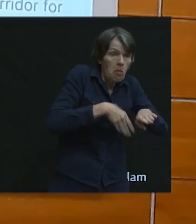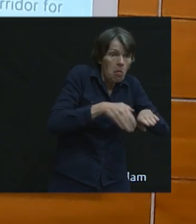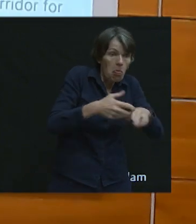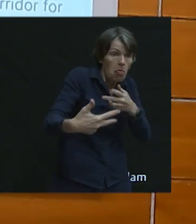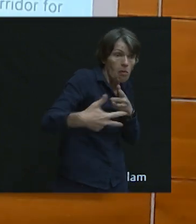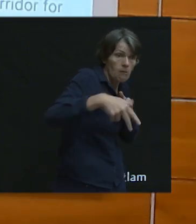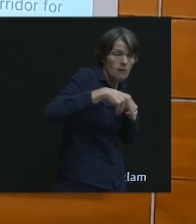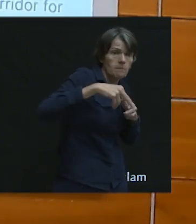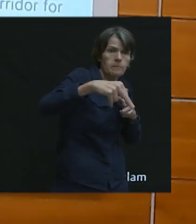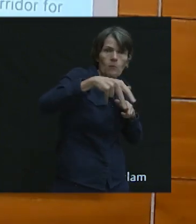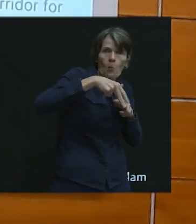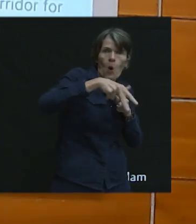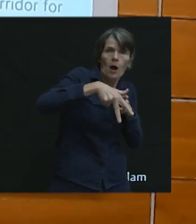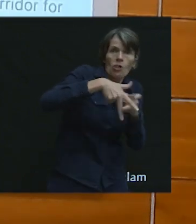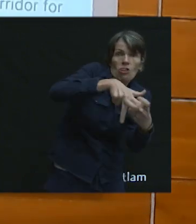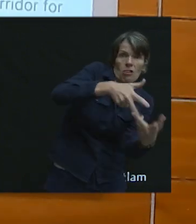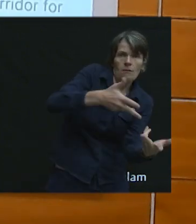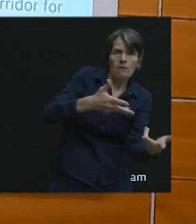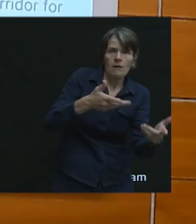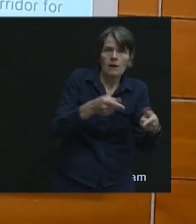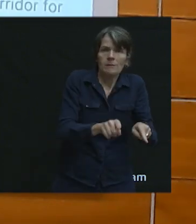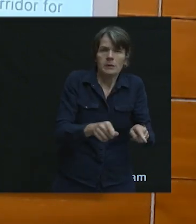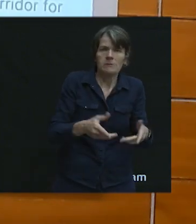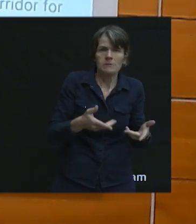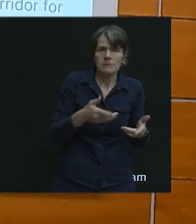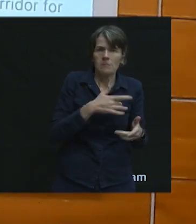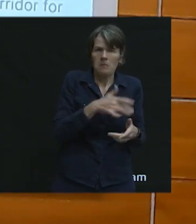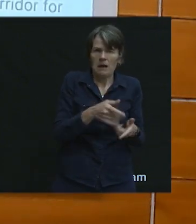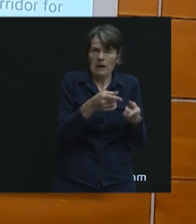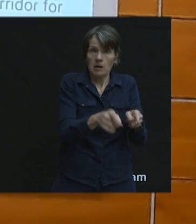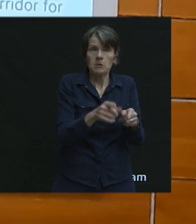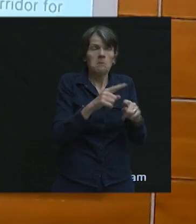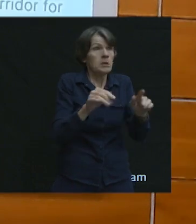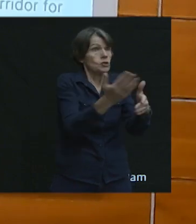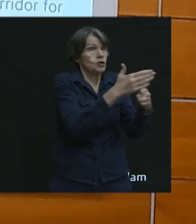those would be really important for us to understand. And we're hoping you can share that with us.